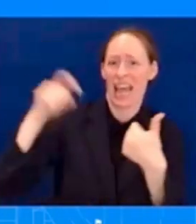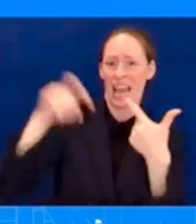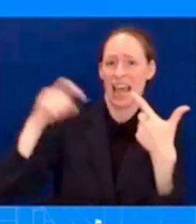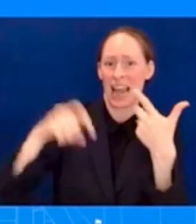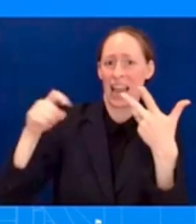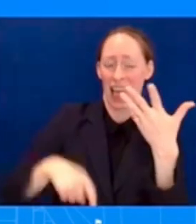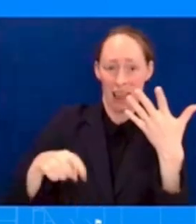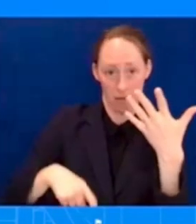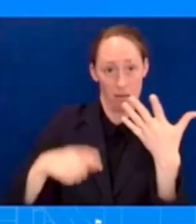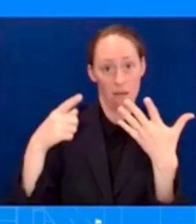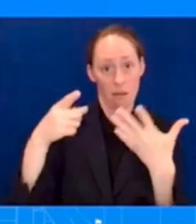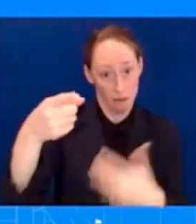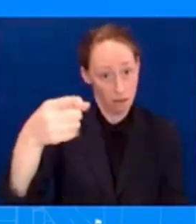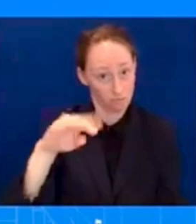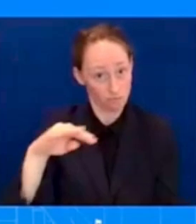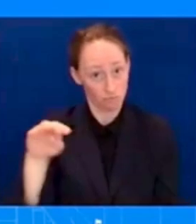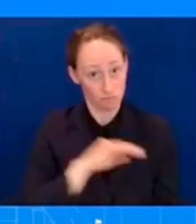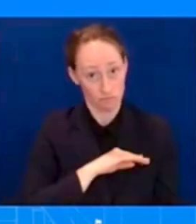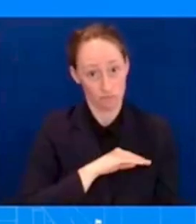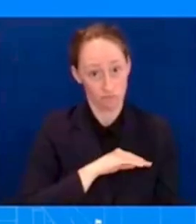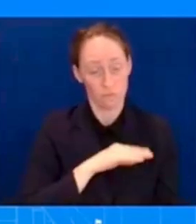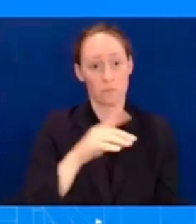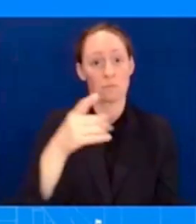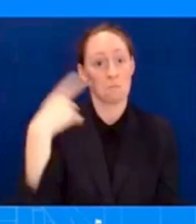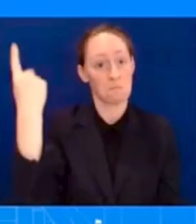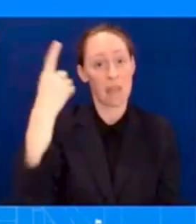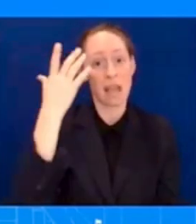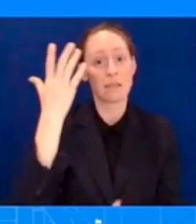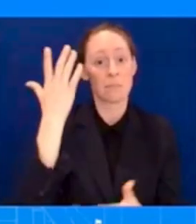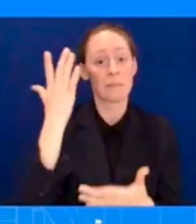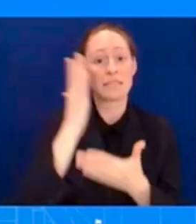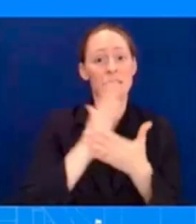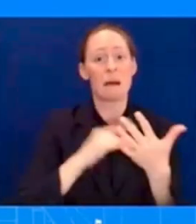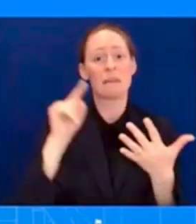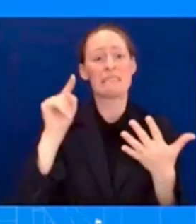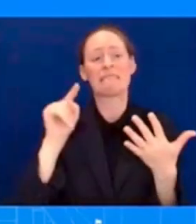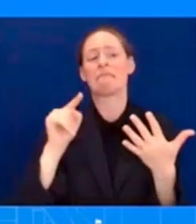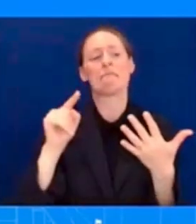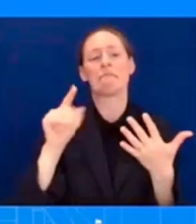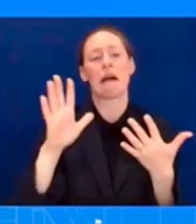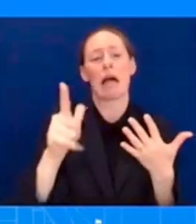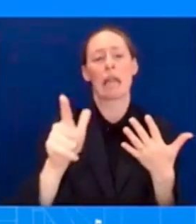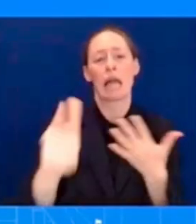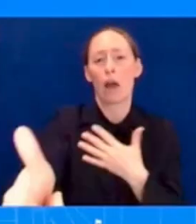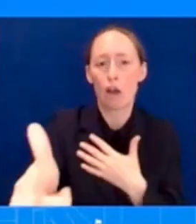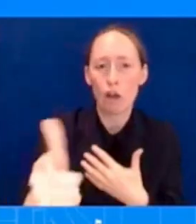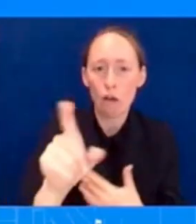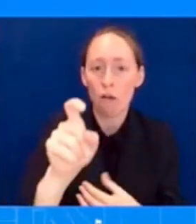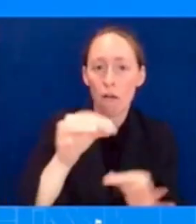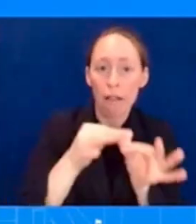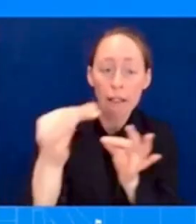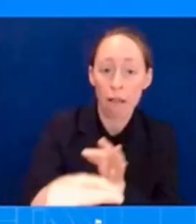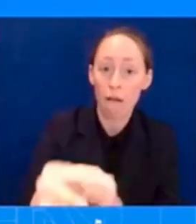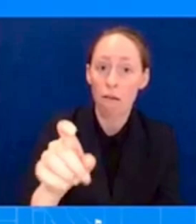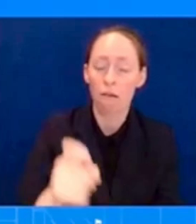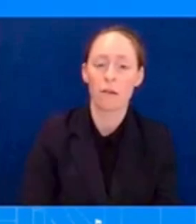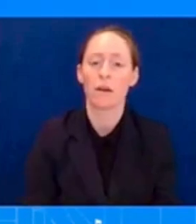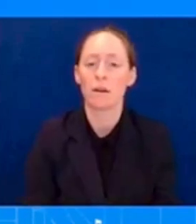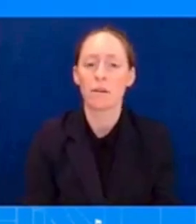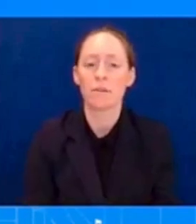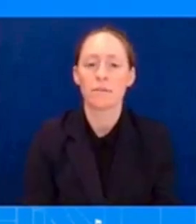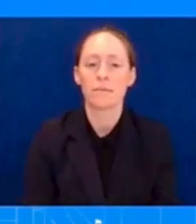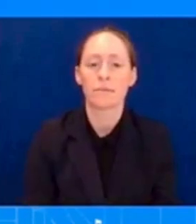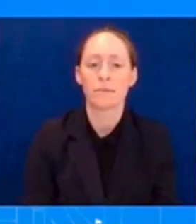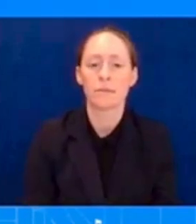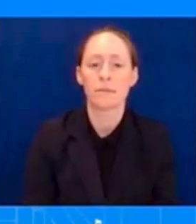location the resources that are needed we continue to work with the governor and his team to better understand what they need and